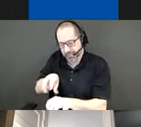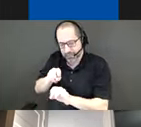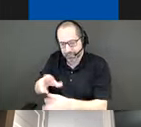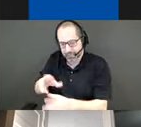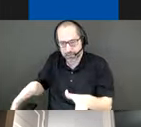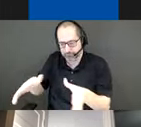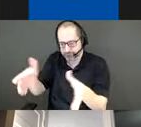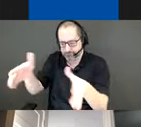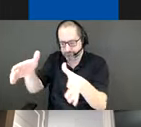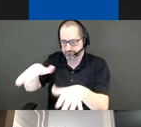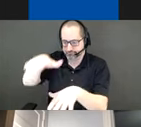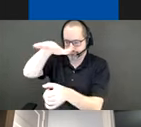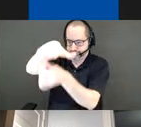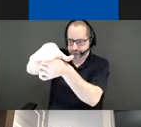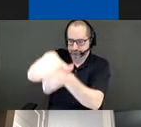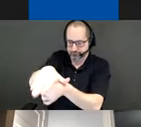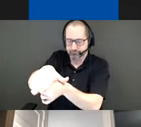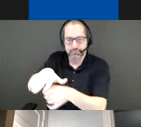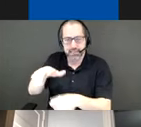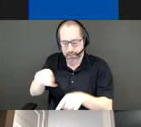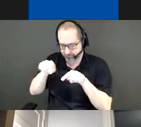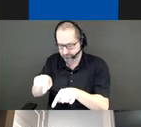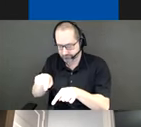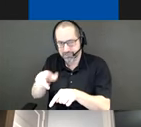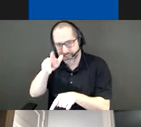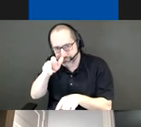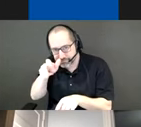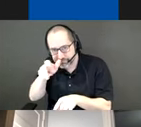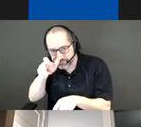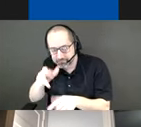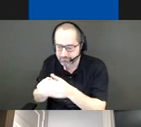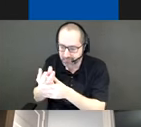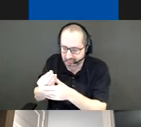ecosystem of insects and plants and other living things